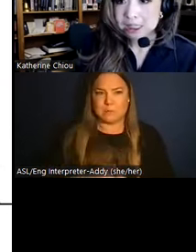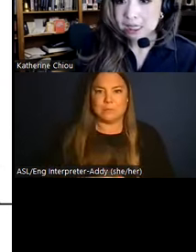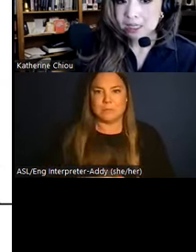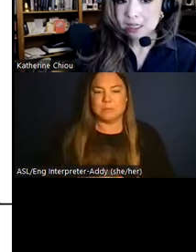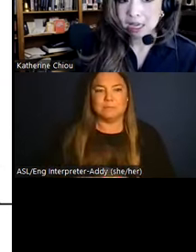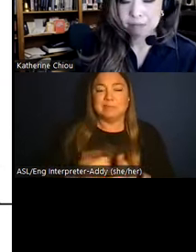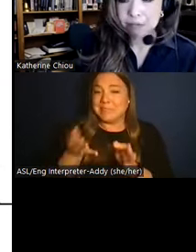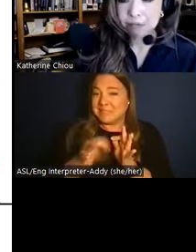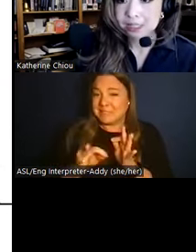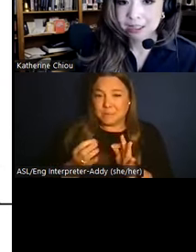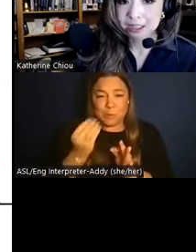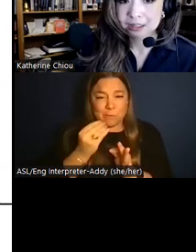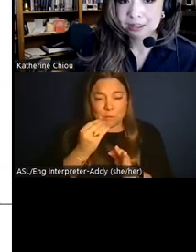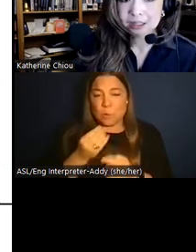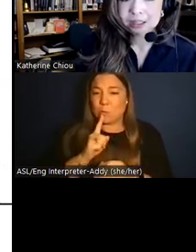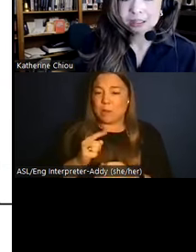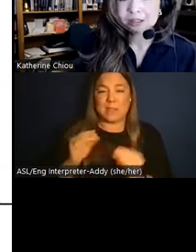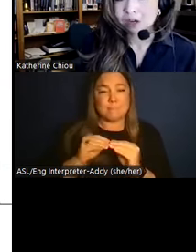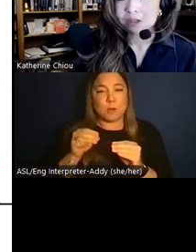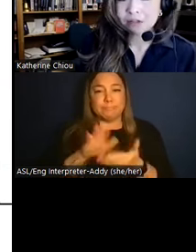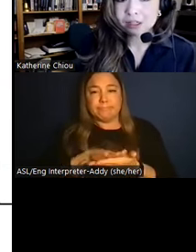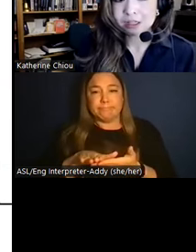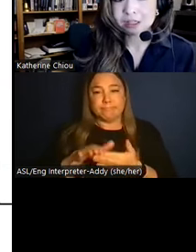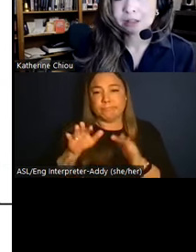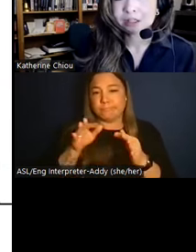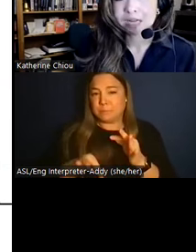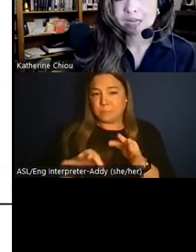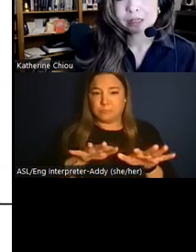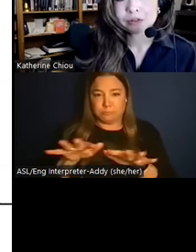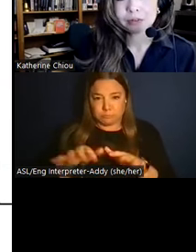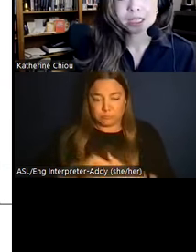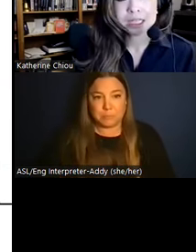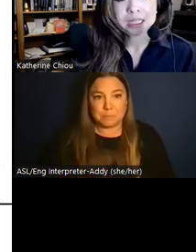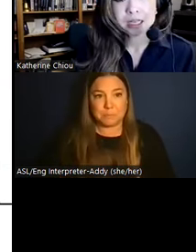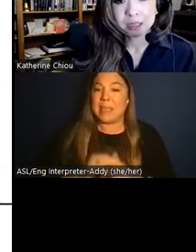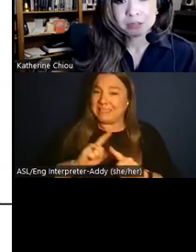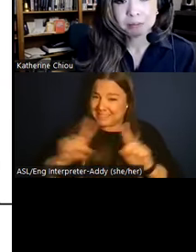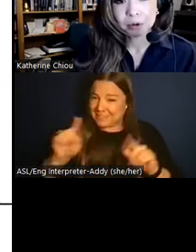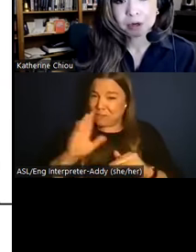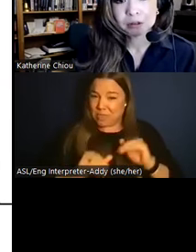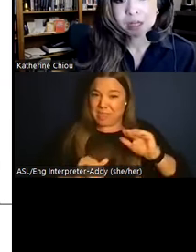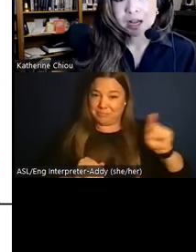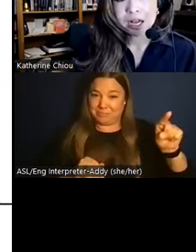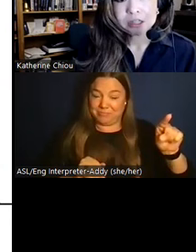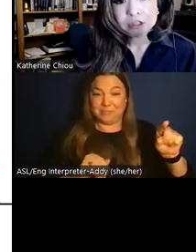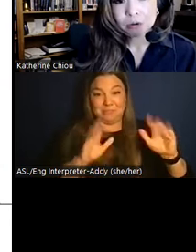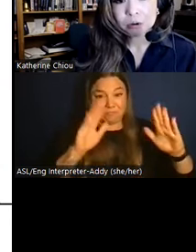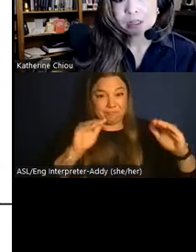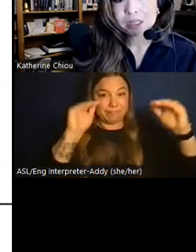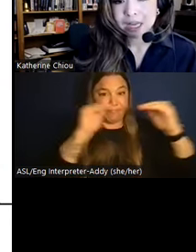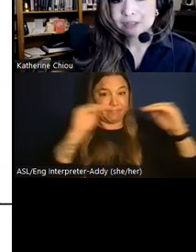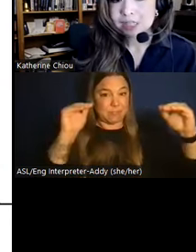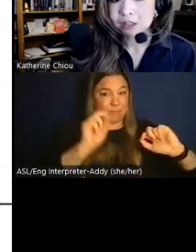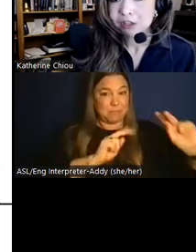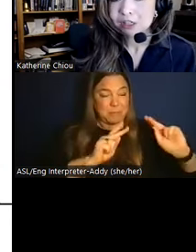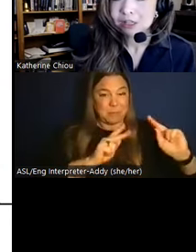simplicity, and of practicality. The stark difference in culinary habits from the elite at San Jose de Moro underscores